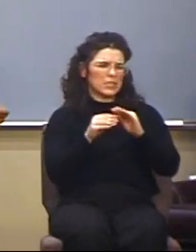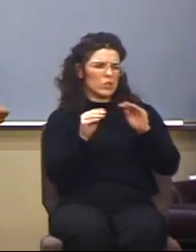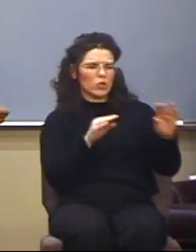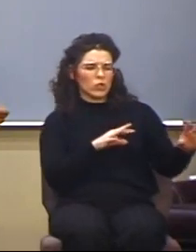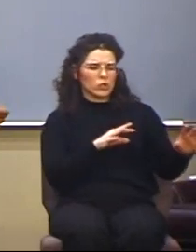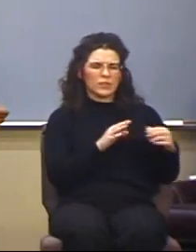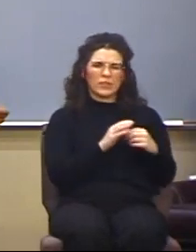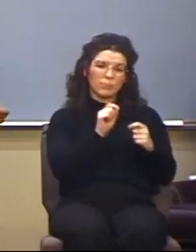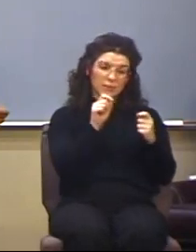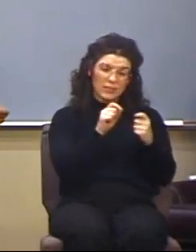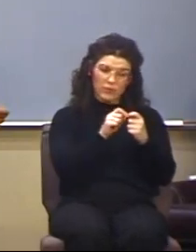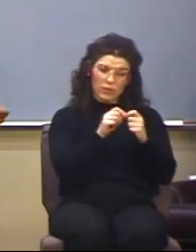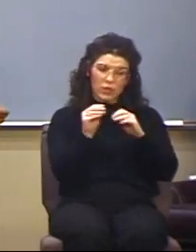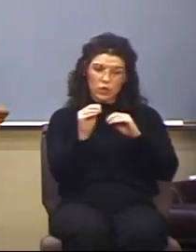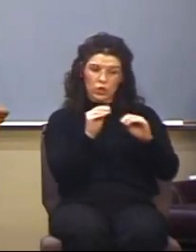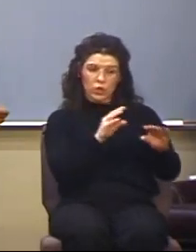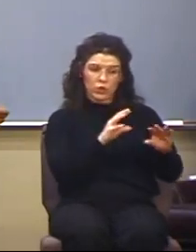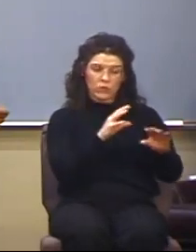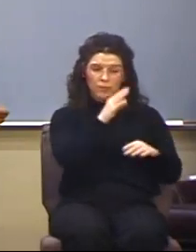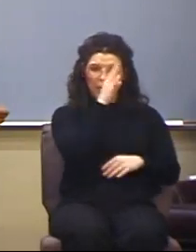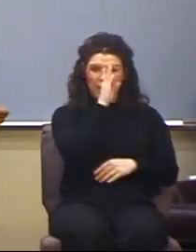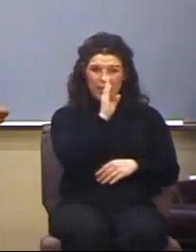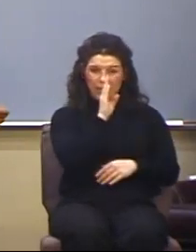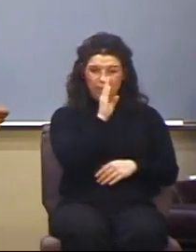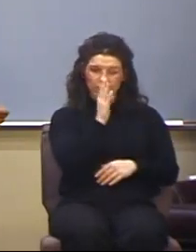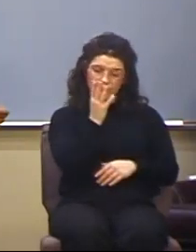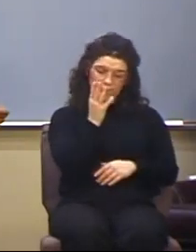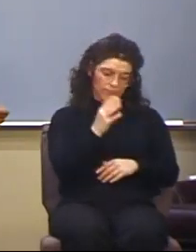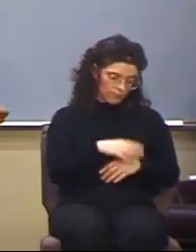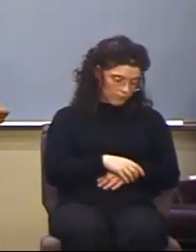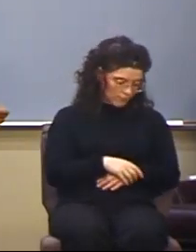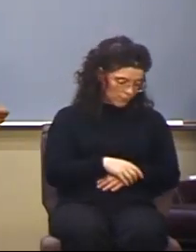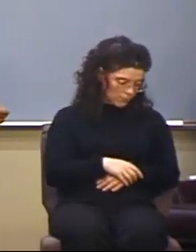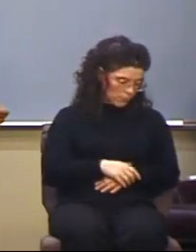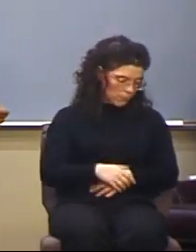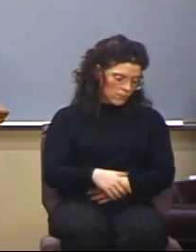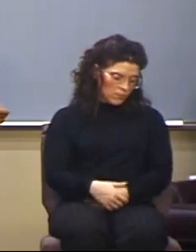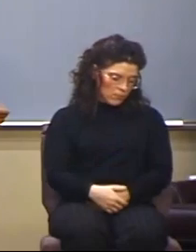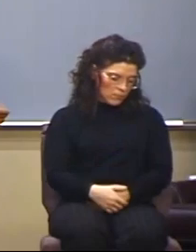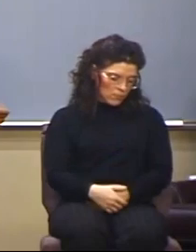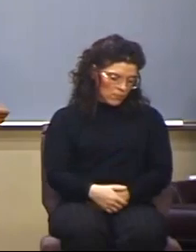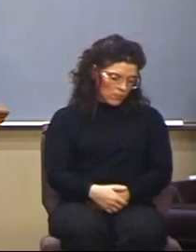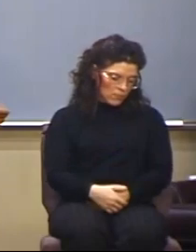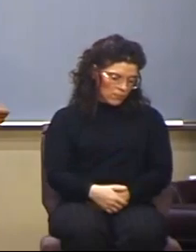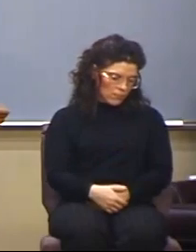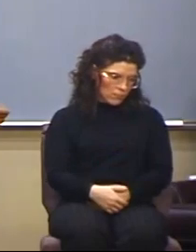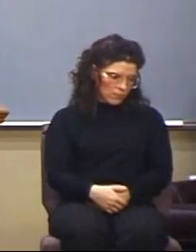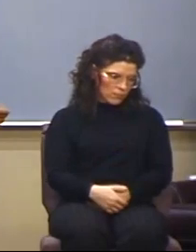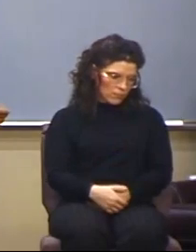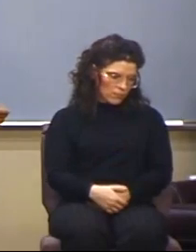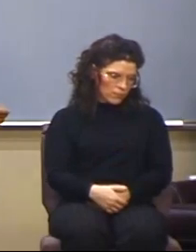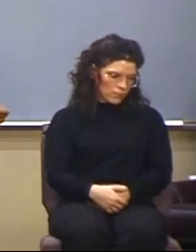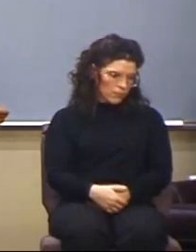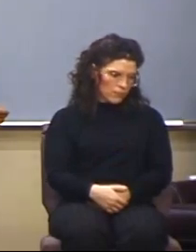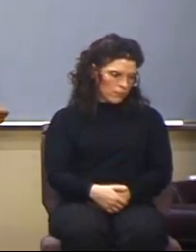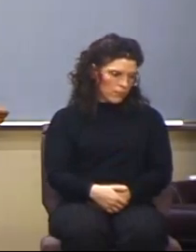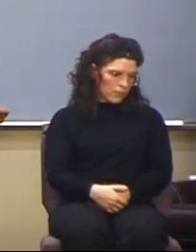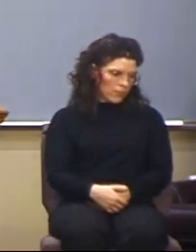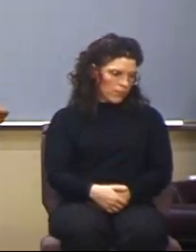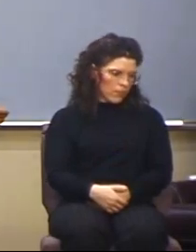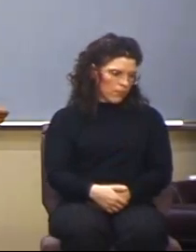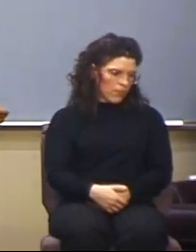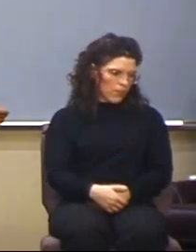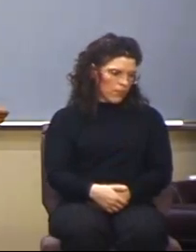specifically cursed by God? Deuteronomy, chapter 21, what we have here is